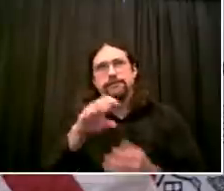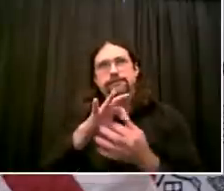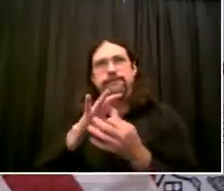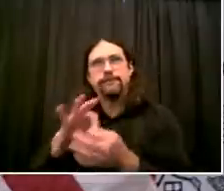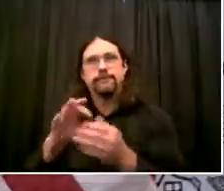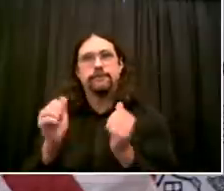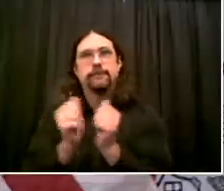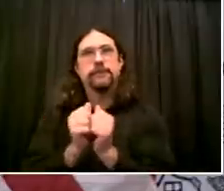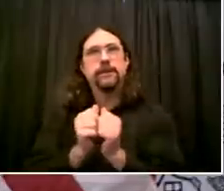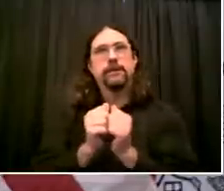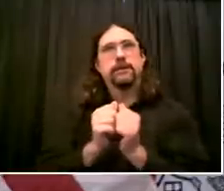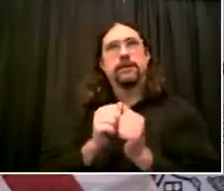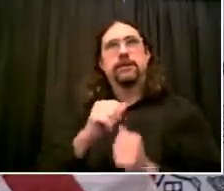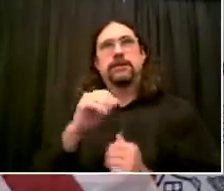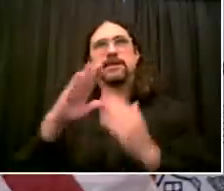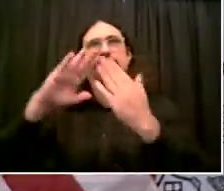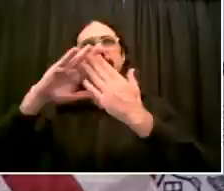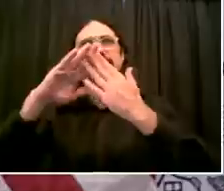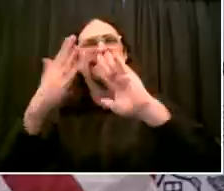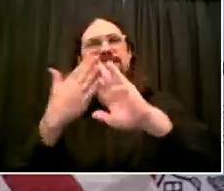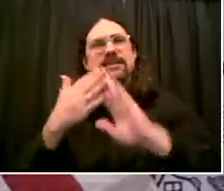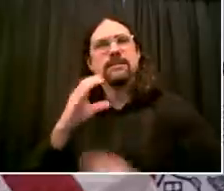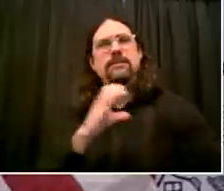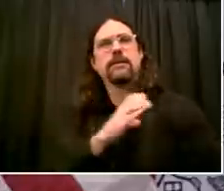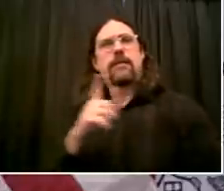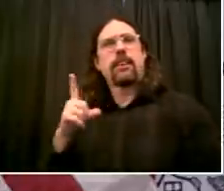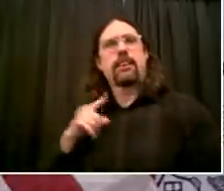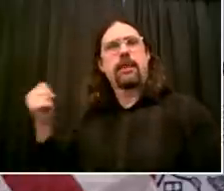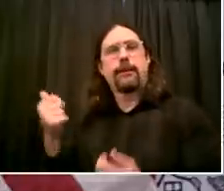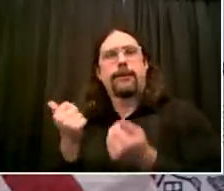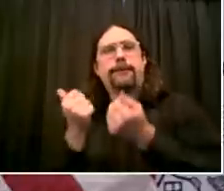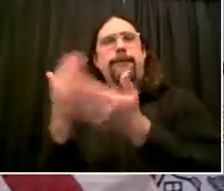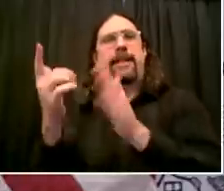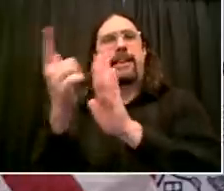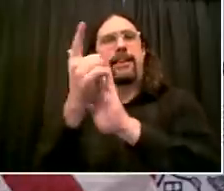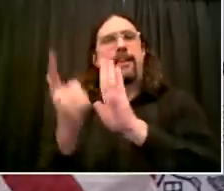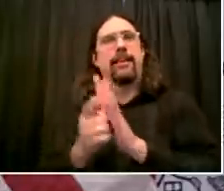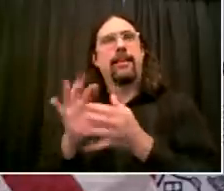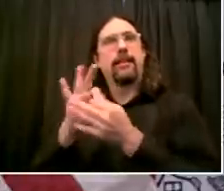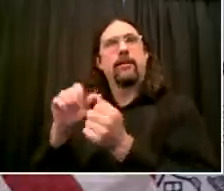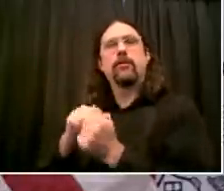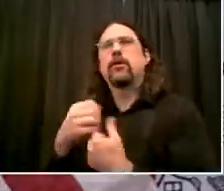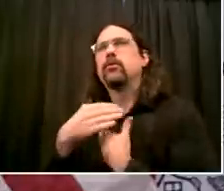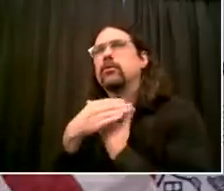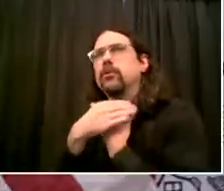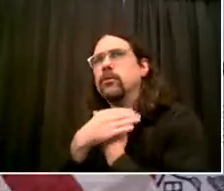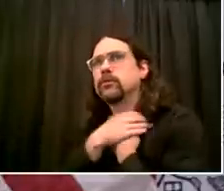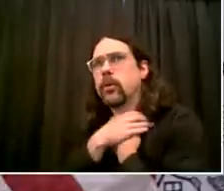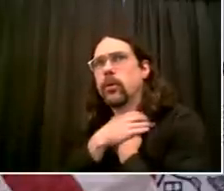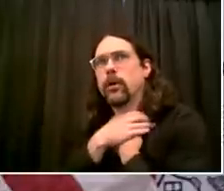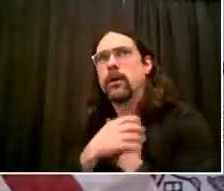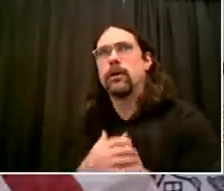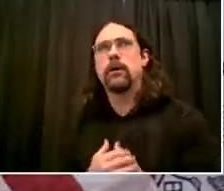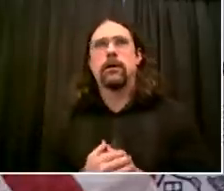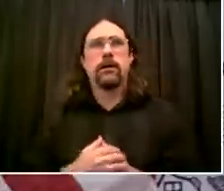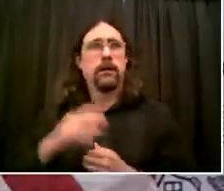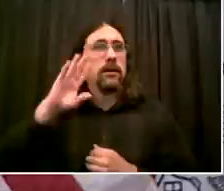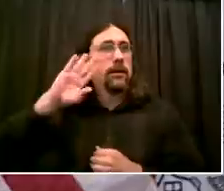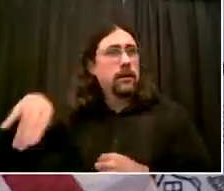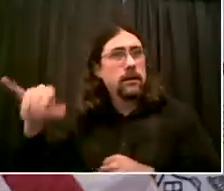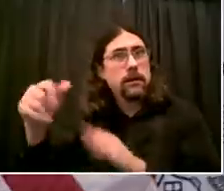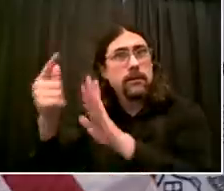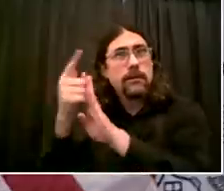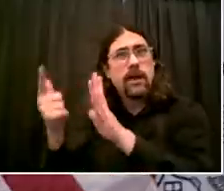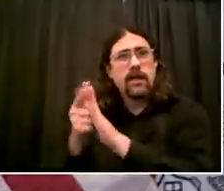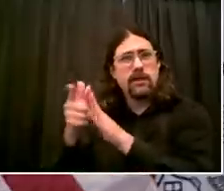Council since 2014. It looks, there's a veto-proof majority, but is this legislation that you will sign? Councilmember